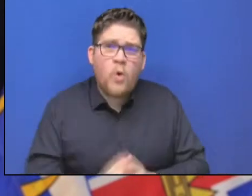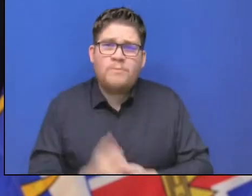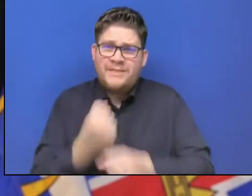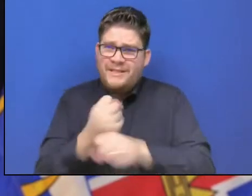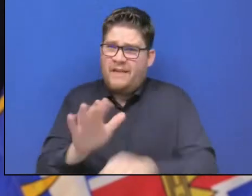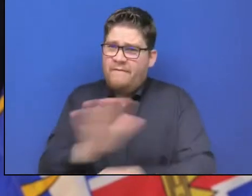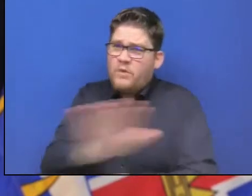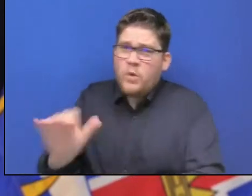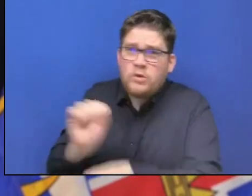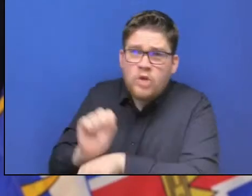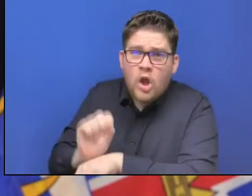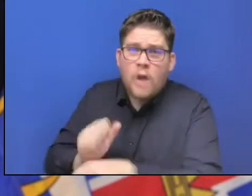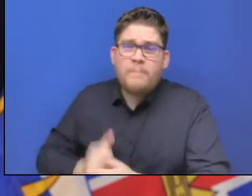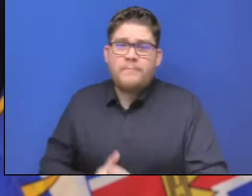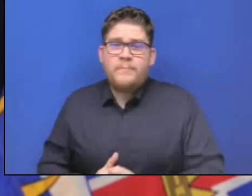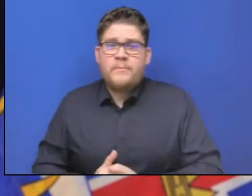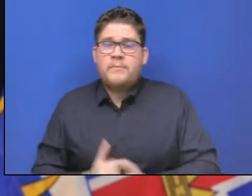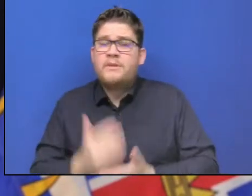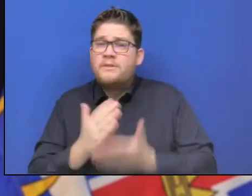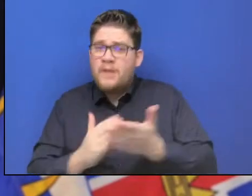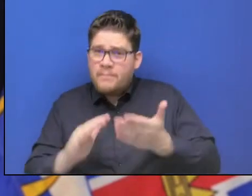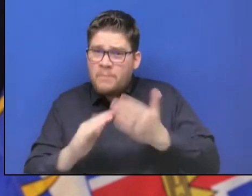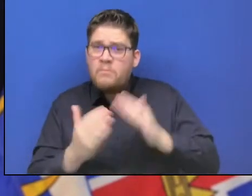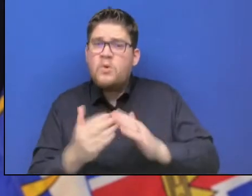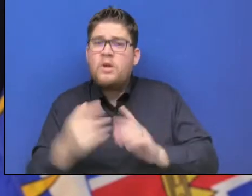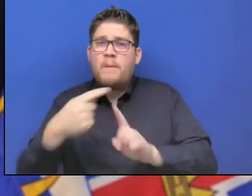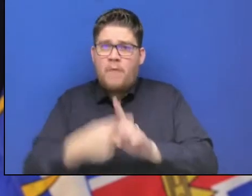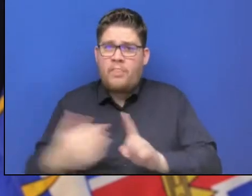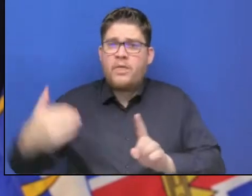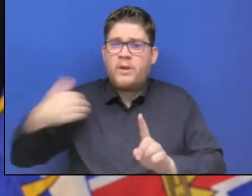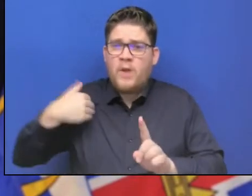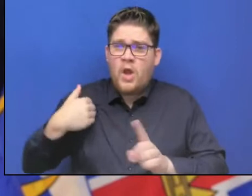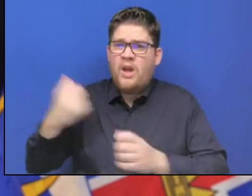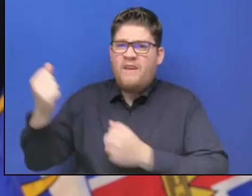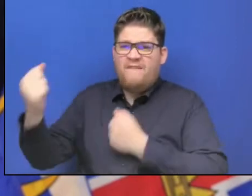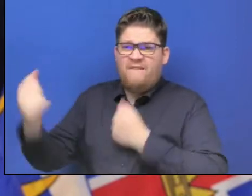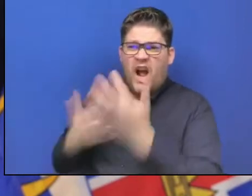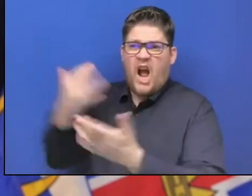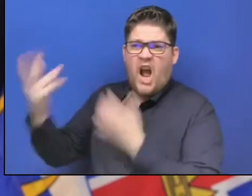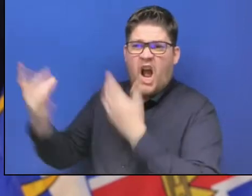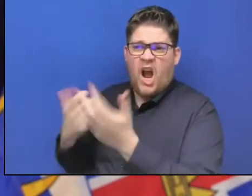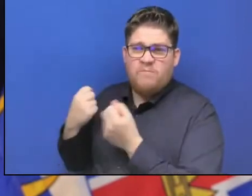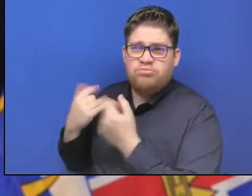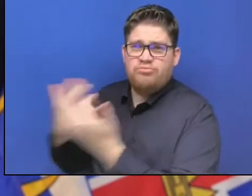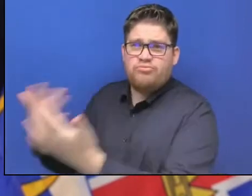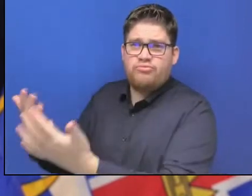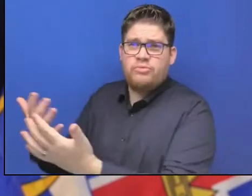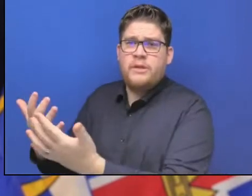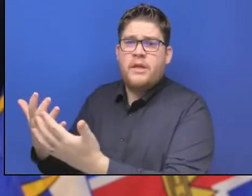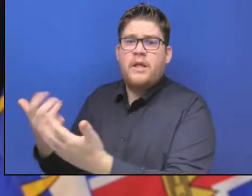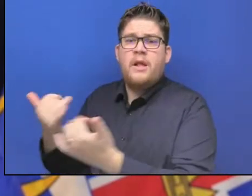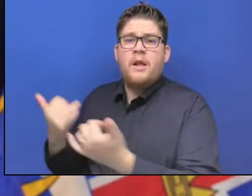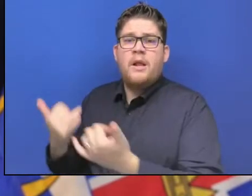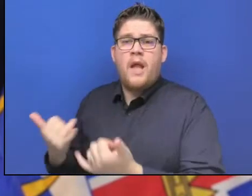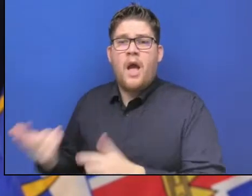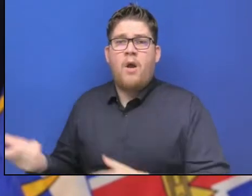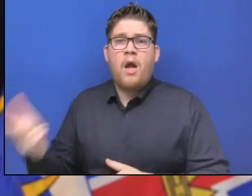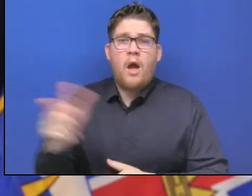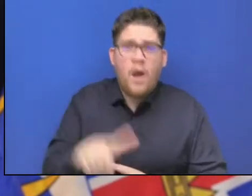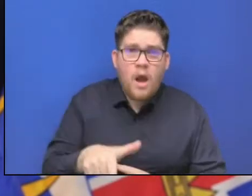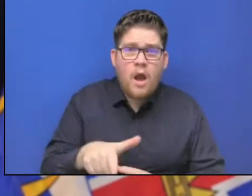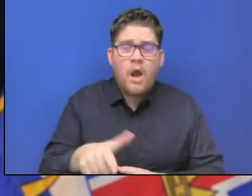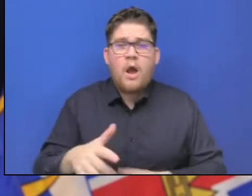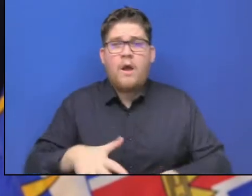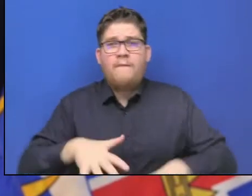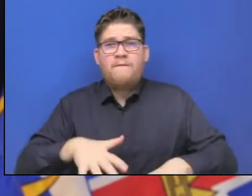few months ago were working with the province to battle wildfires are again rallying to support each other. And just the way that people come together to help one